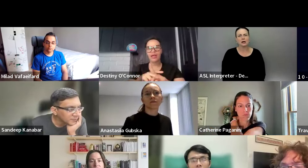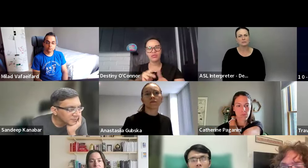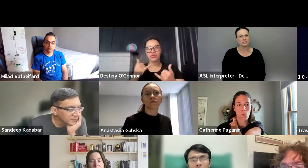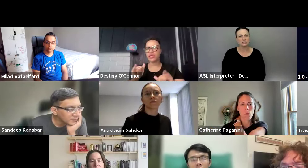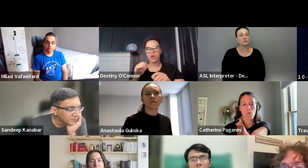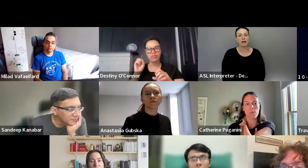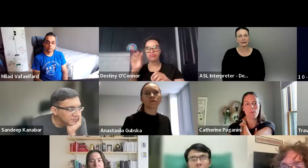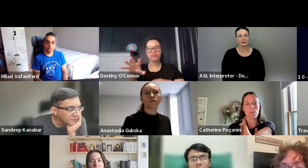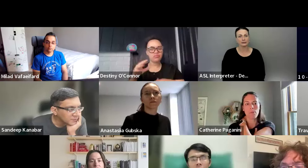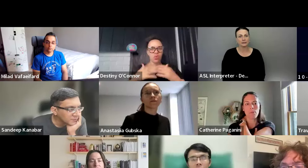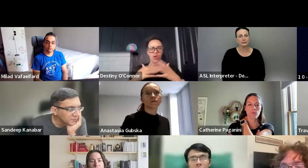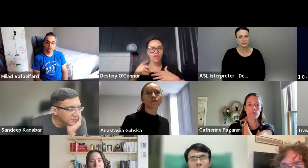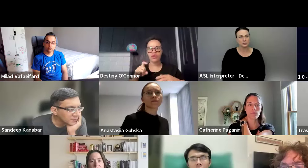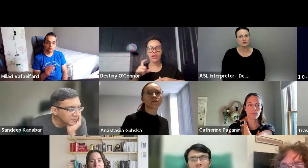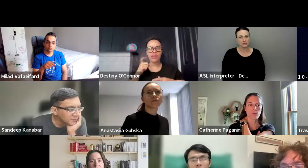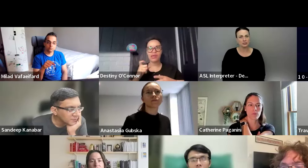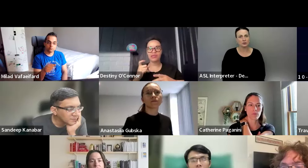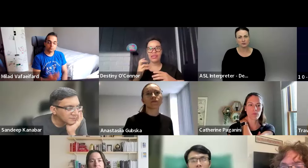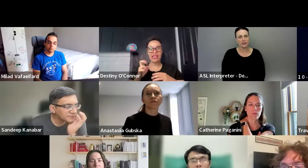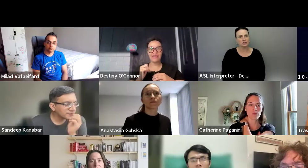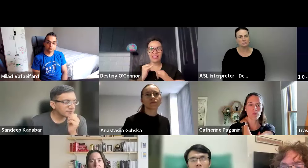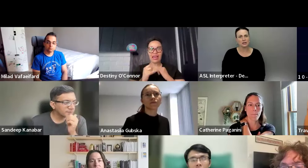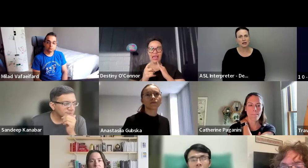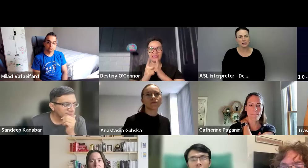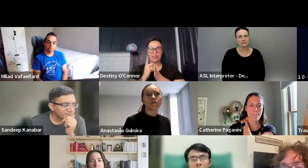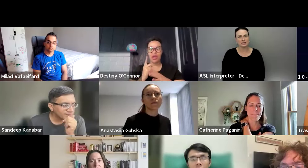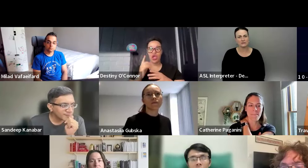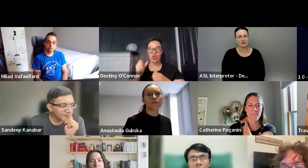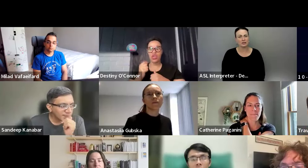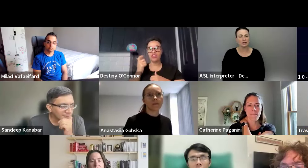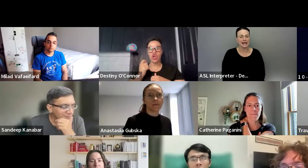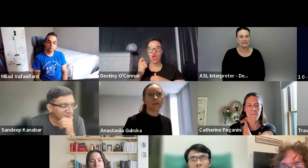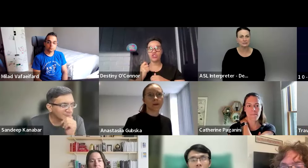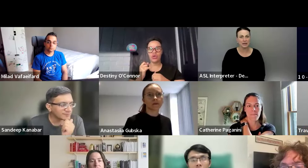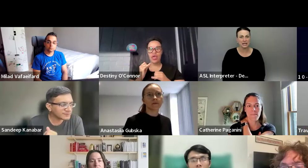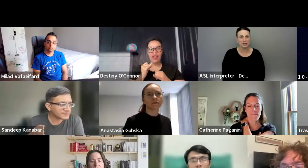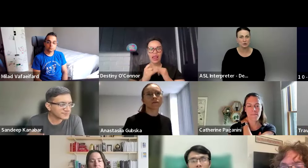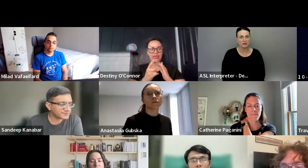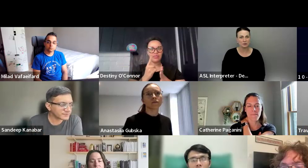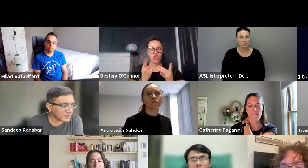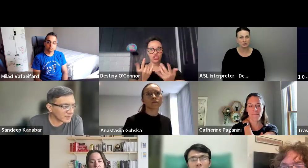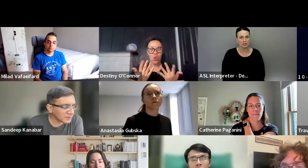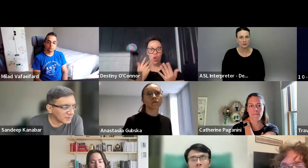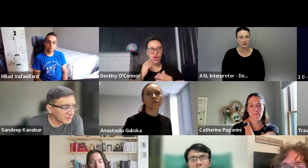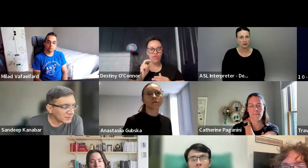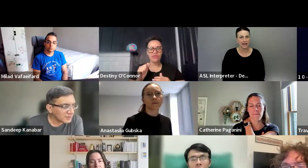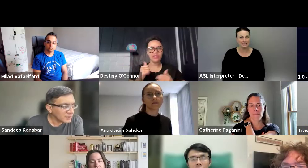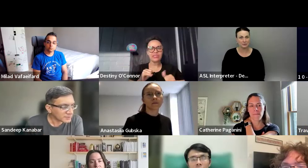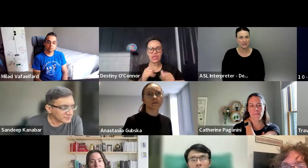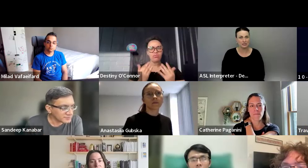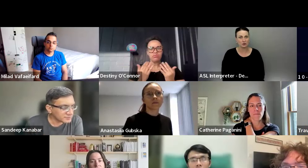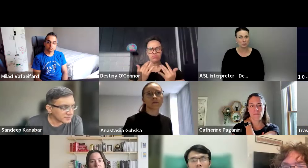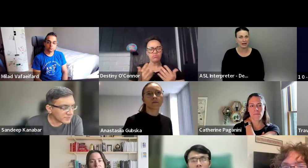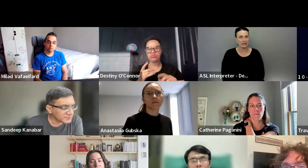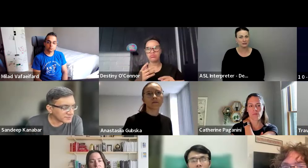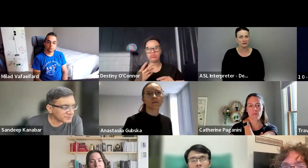um, still apply, still send in your information because even at the last minute you get the scholarship and the last